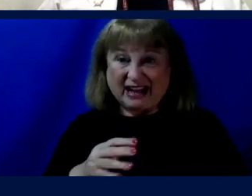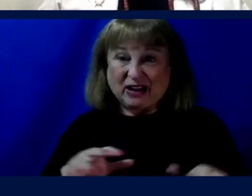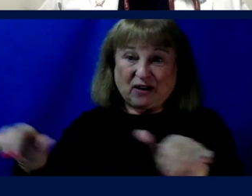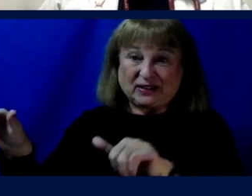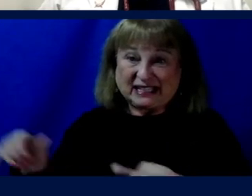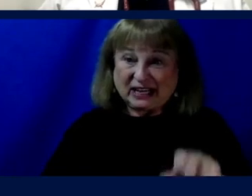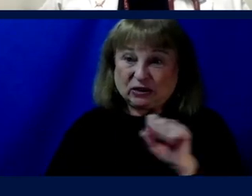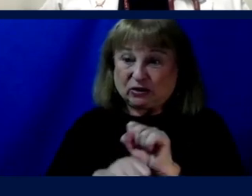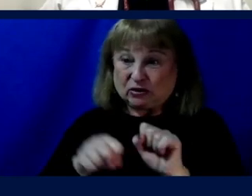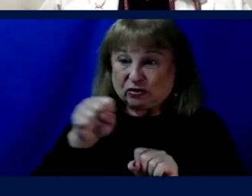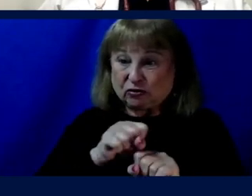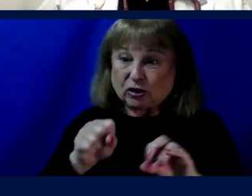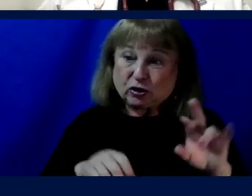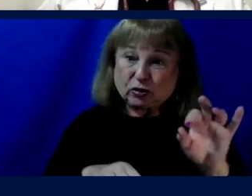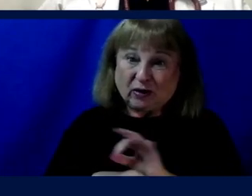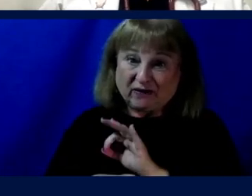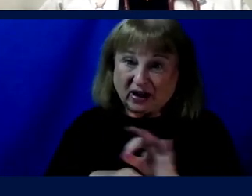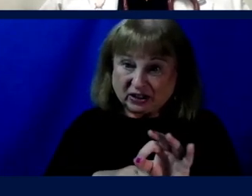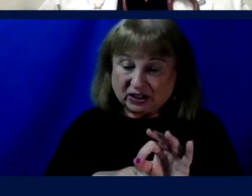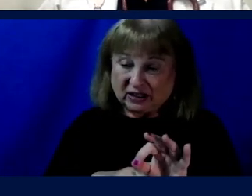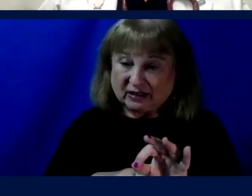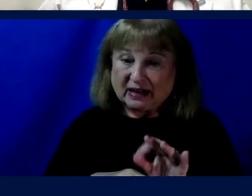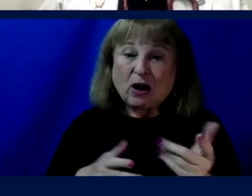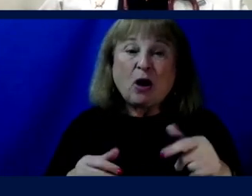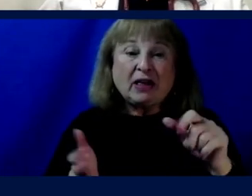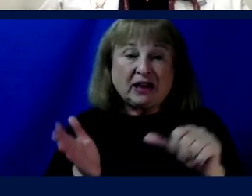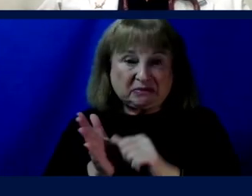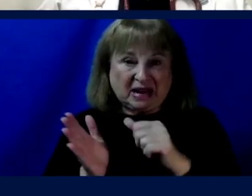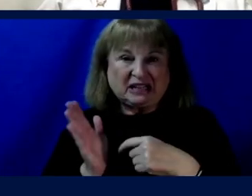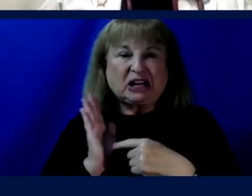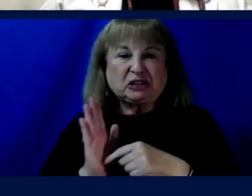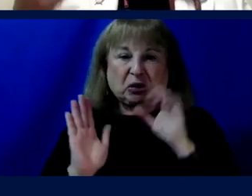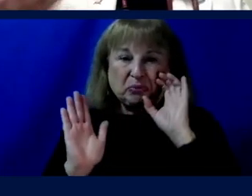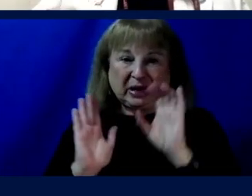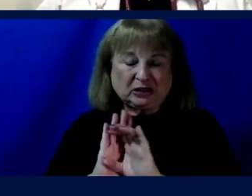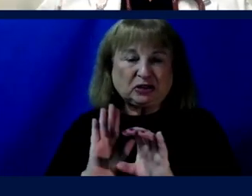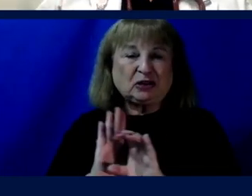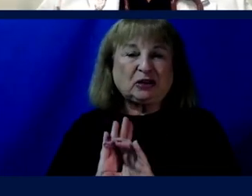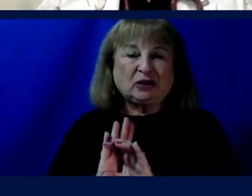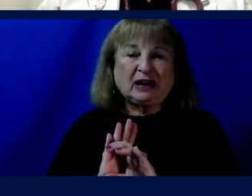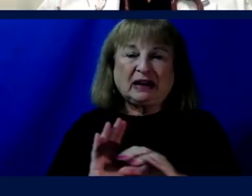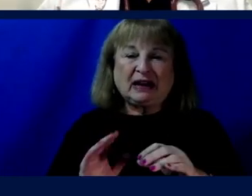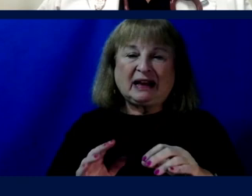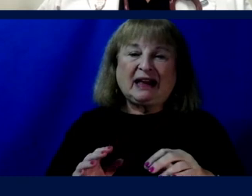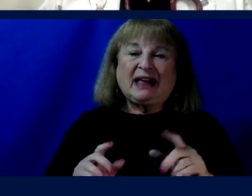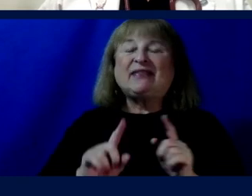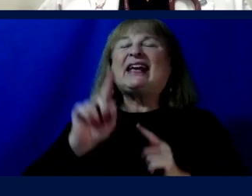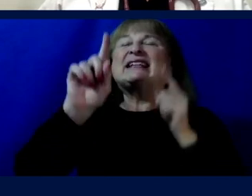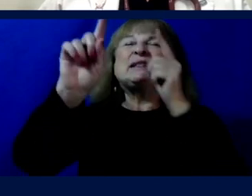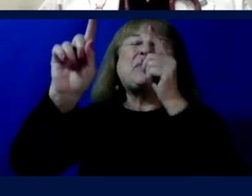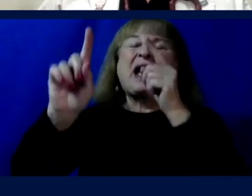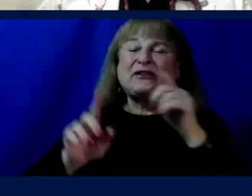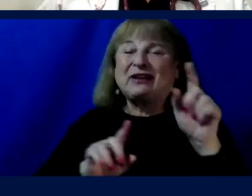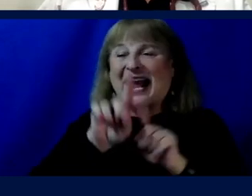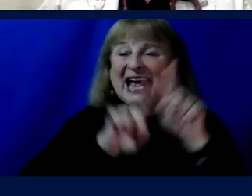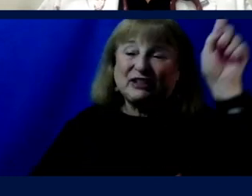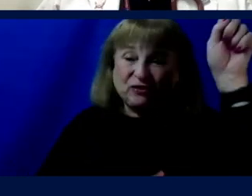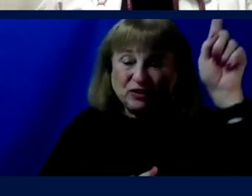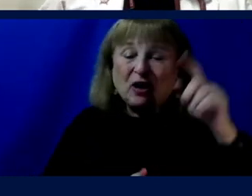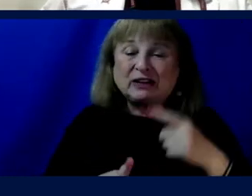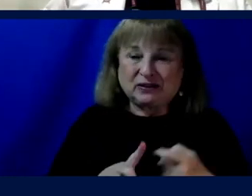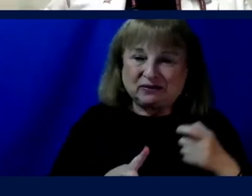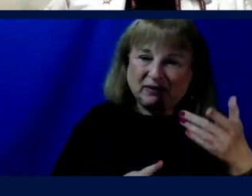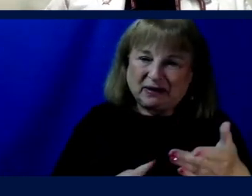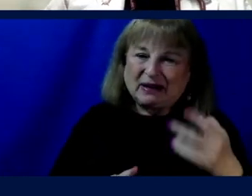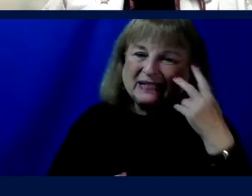standard structure or function. Here on this page, I have pictured the aspiring astronauts from Mission AstroArts as one